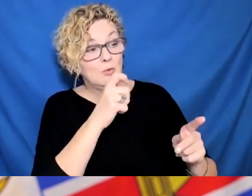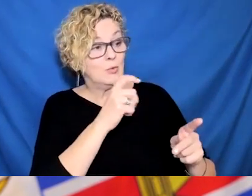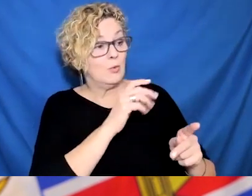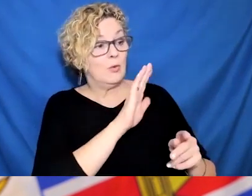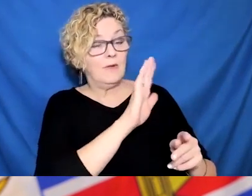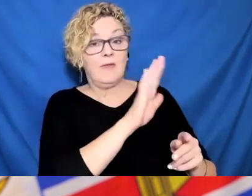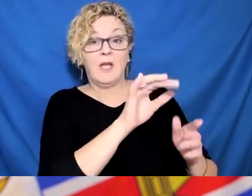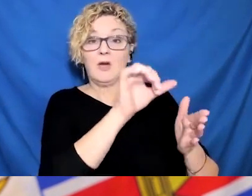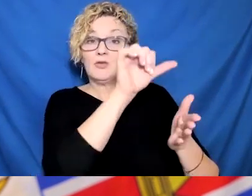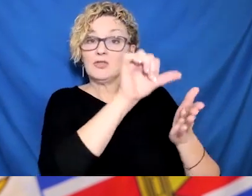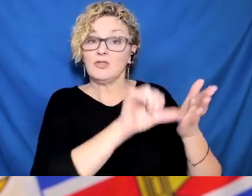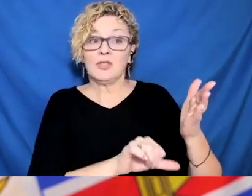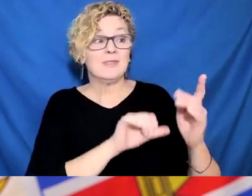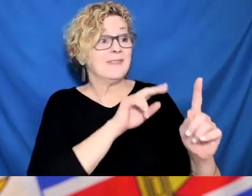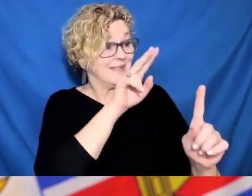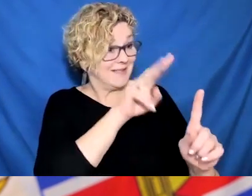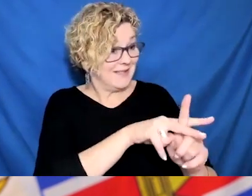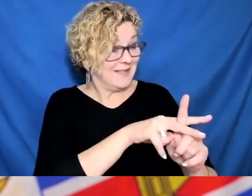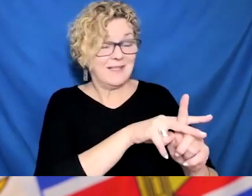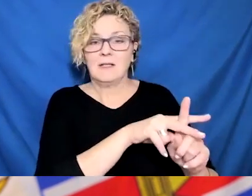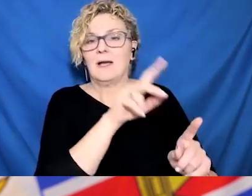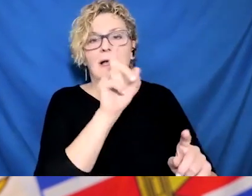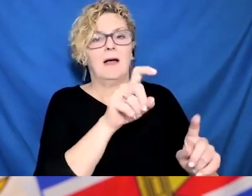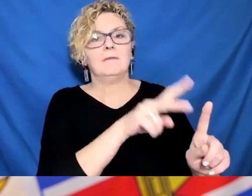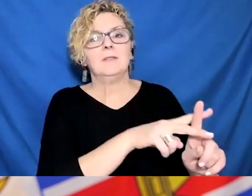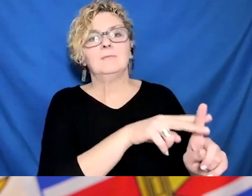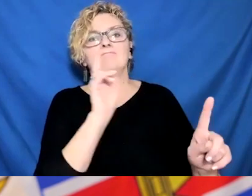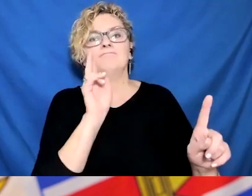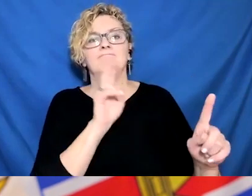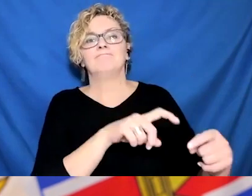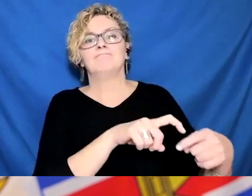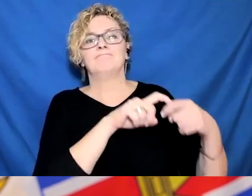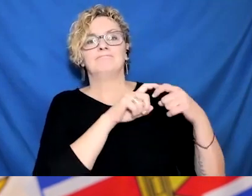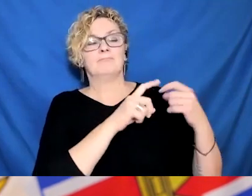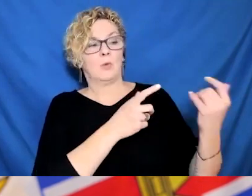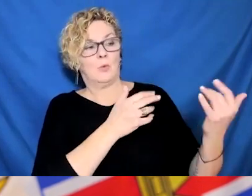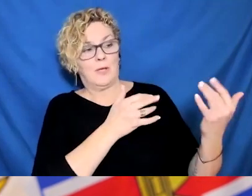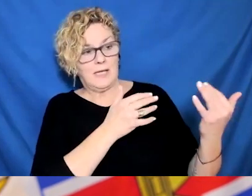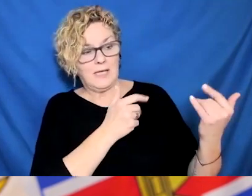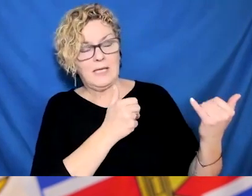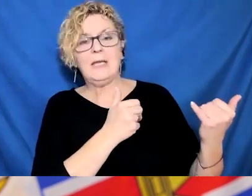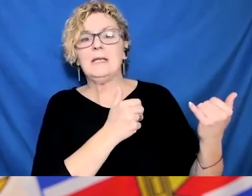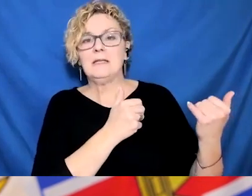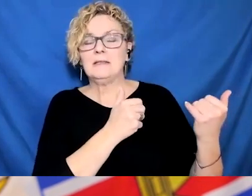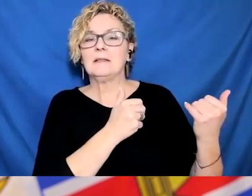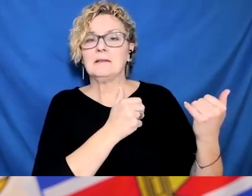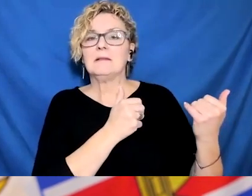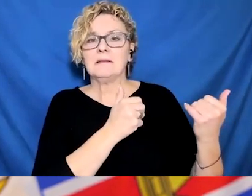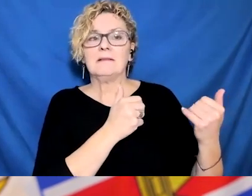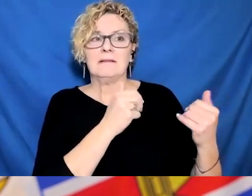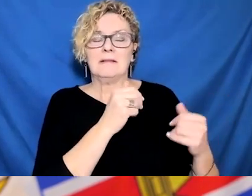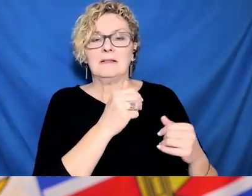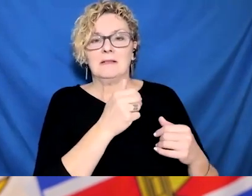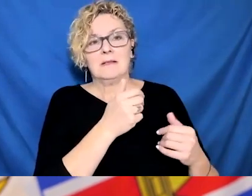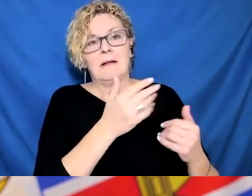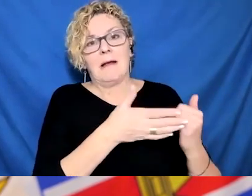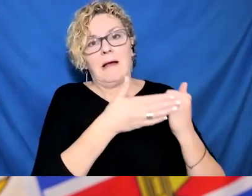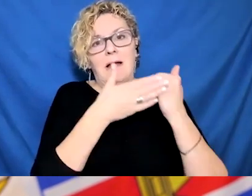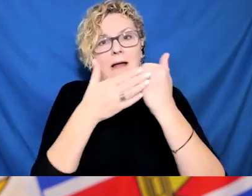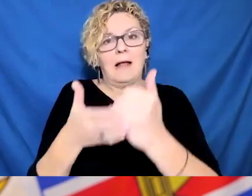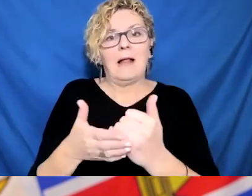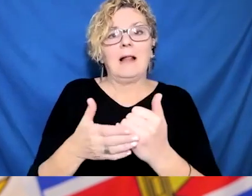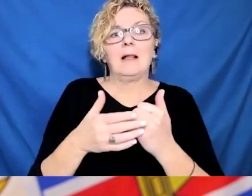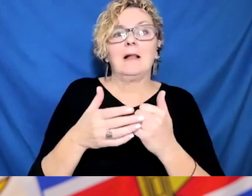patients who are positive with COVID may be able to share rooms with fully vaccinated patients who do not have